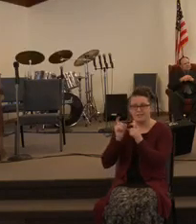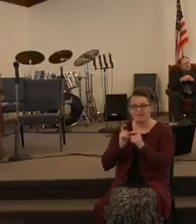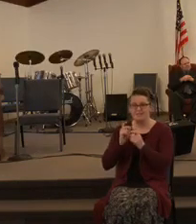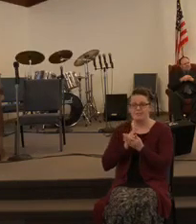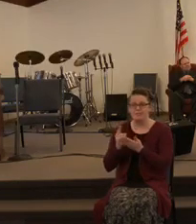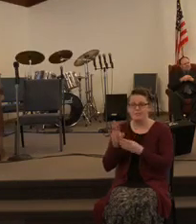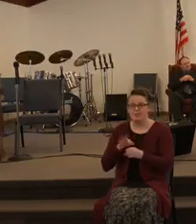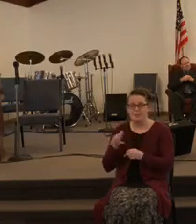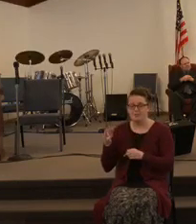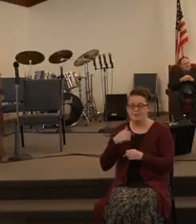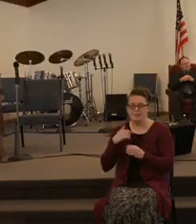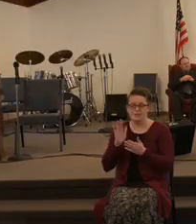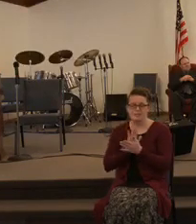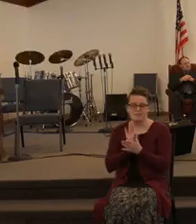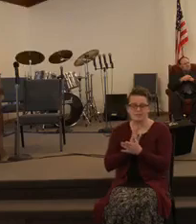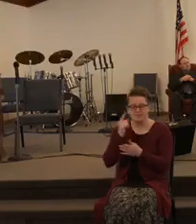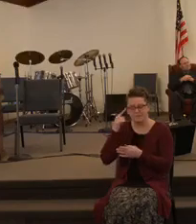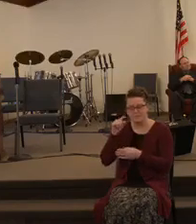praise him for the salvation.